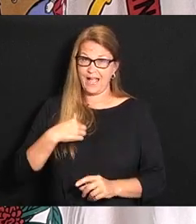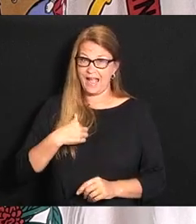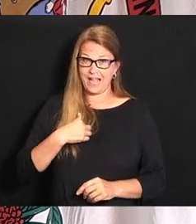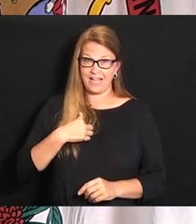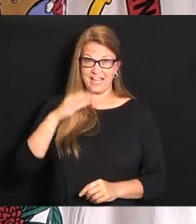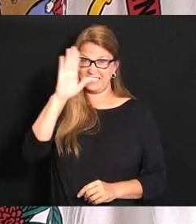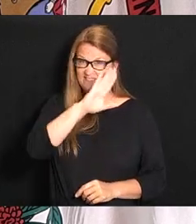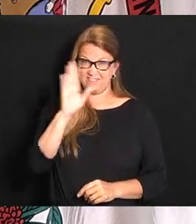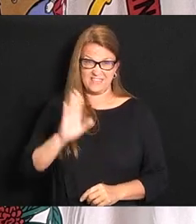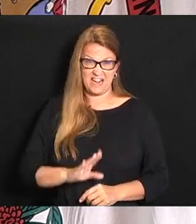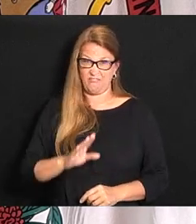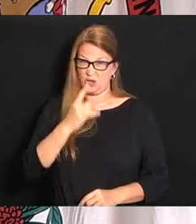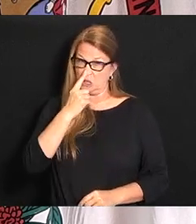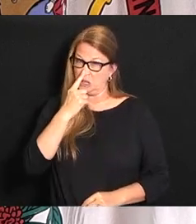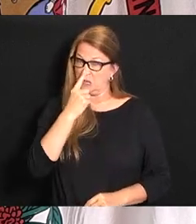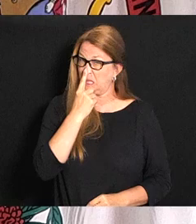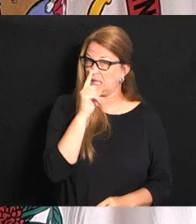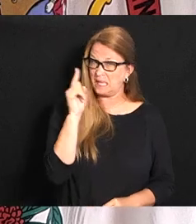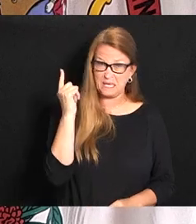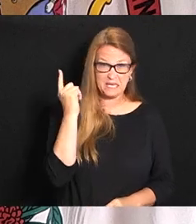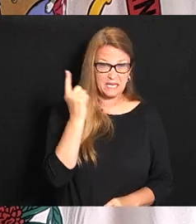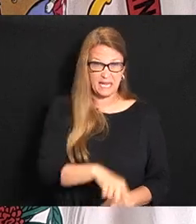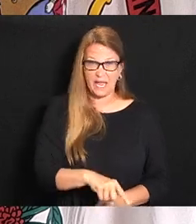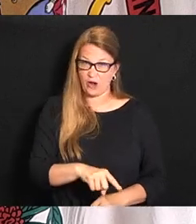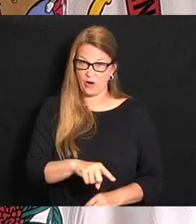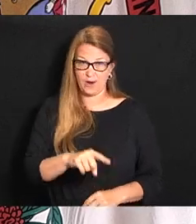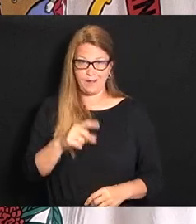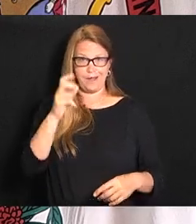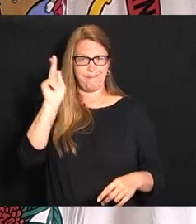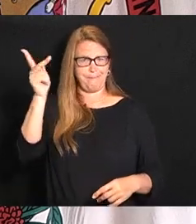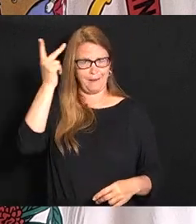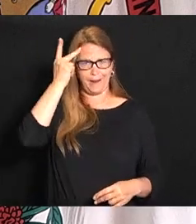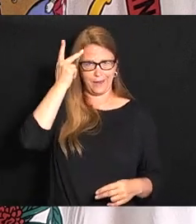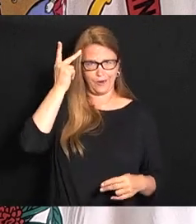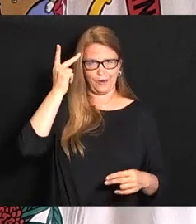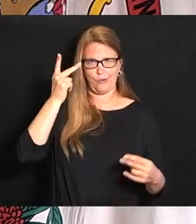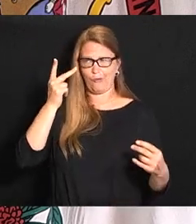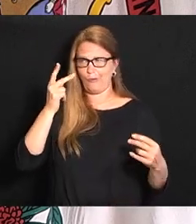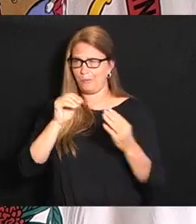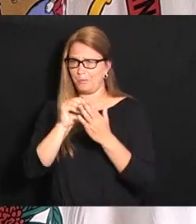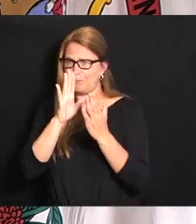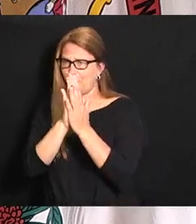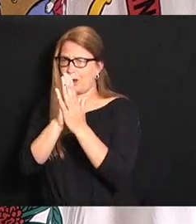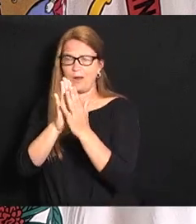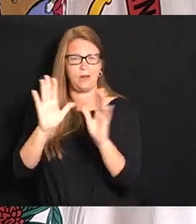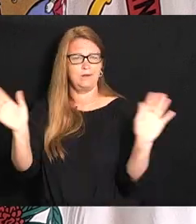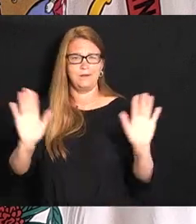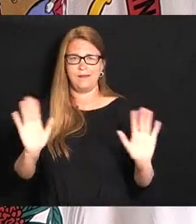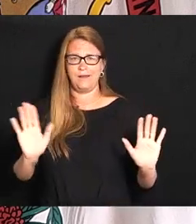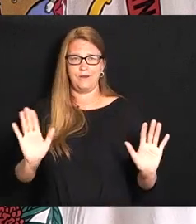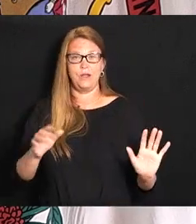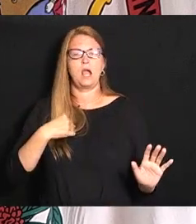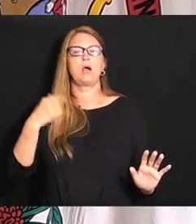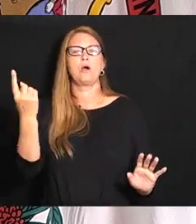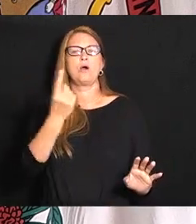given one hoot about the political problems all I've ever tried to do was do the right stuff